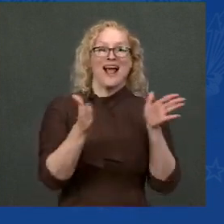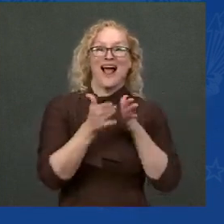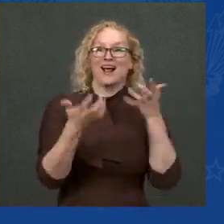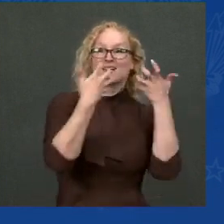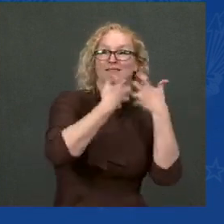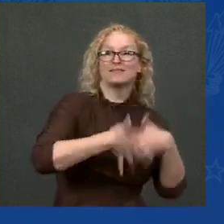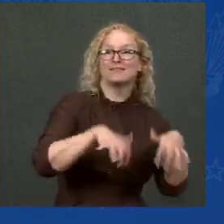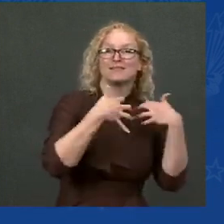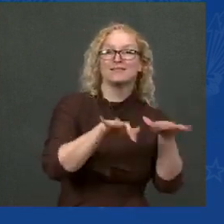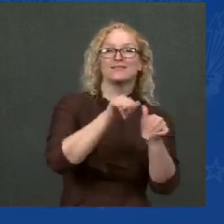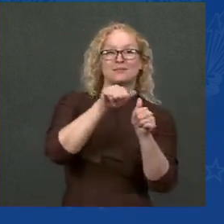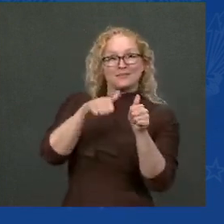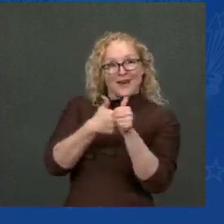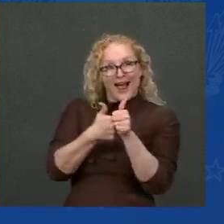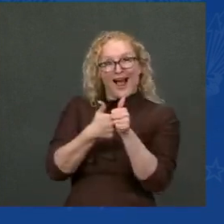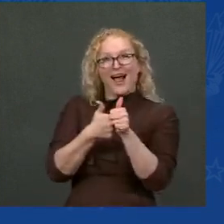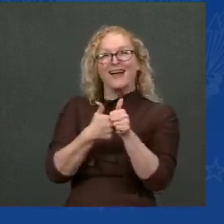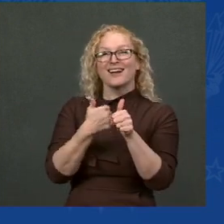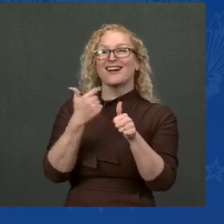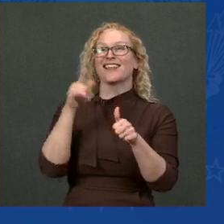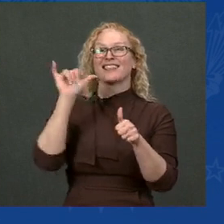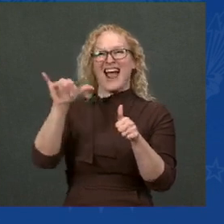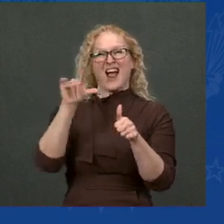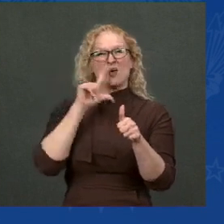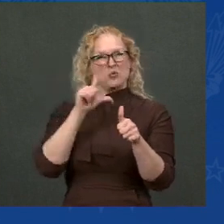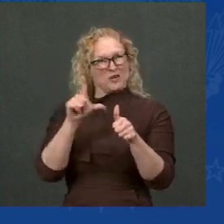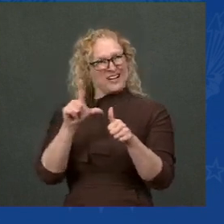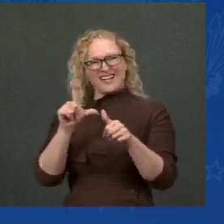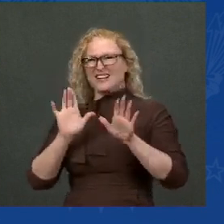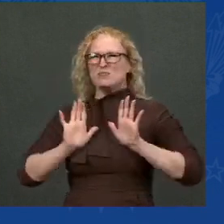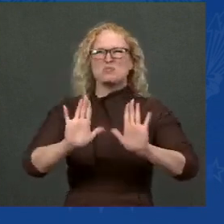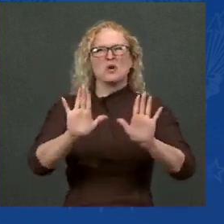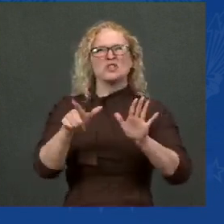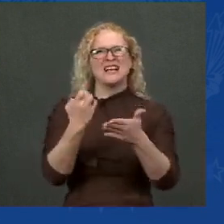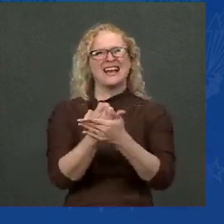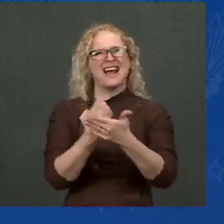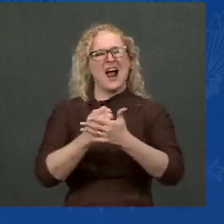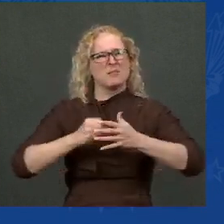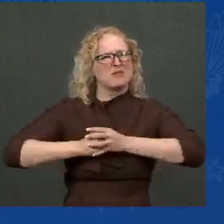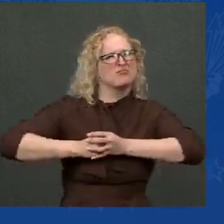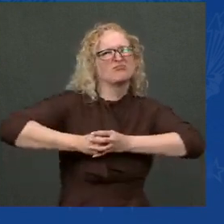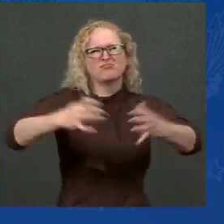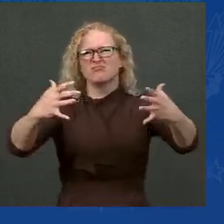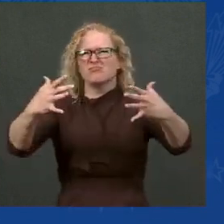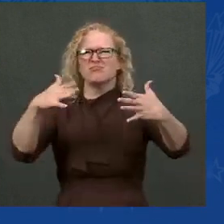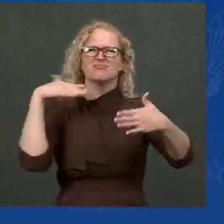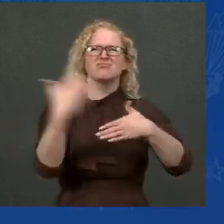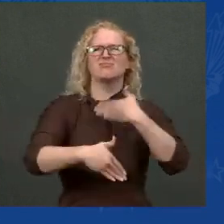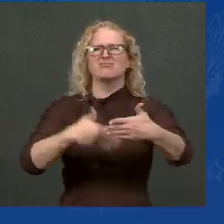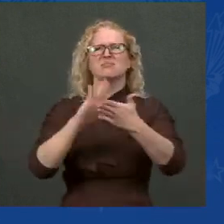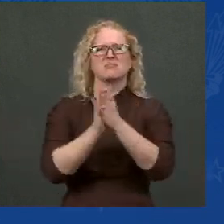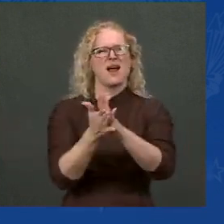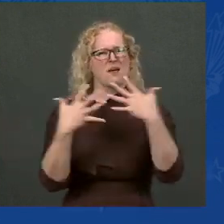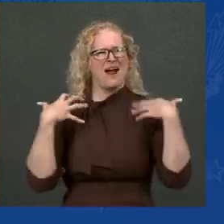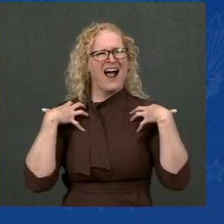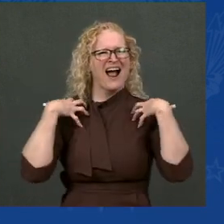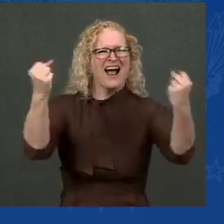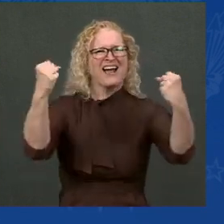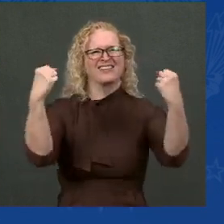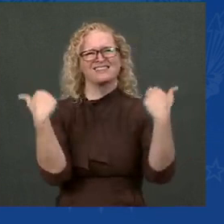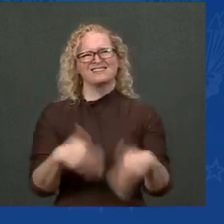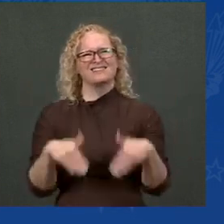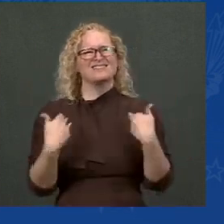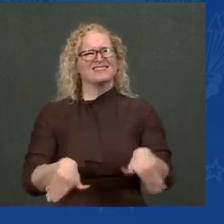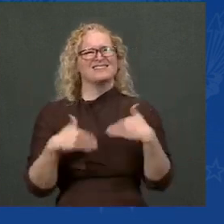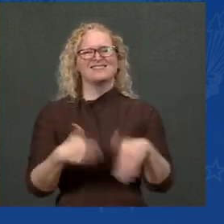We're the fastest growing major economy and one creating jobs at a faster pace than anyone. Yet, yes,